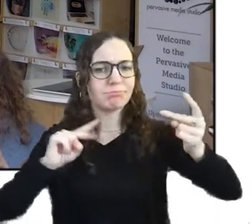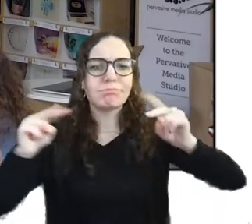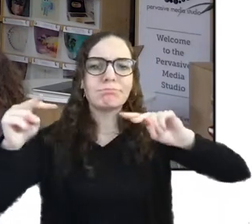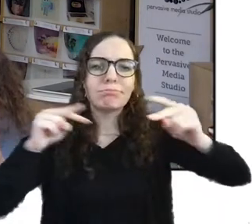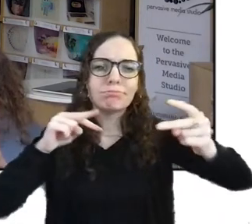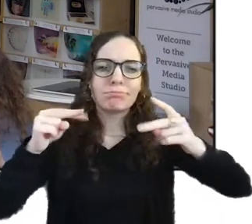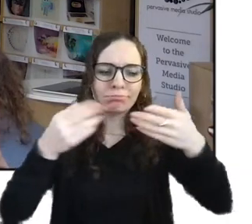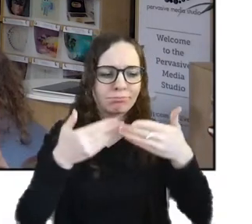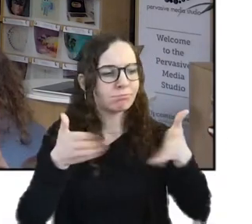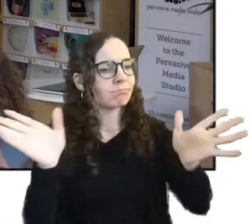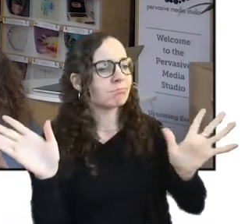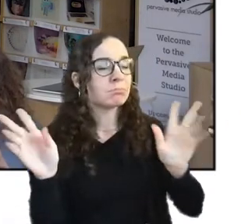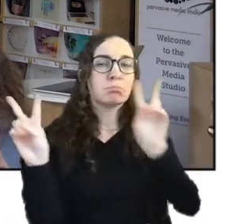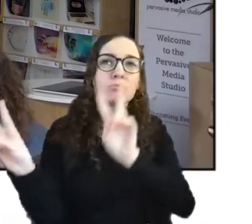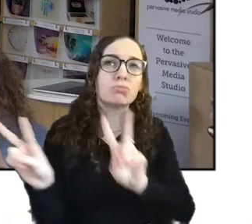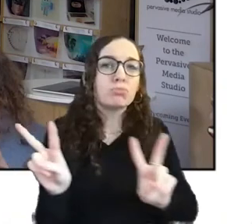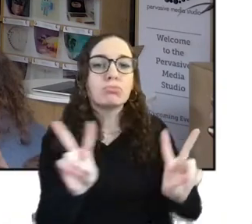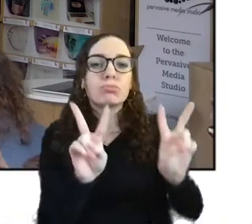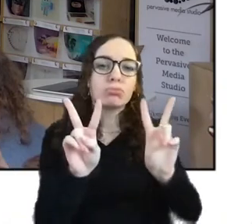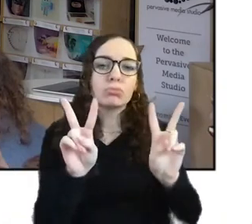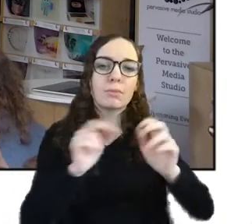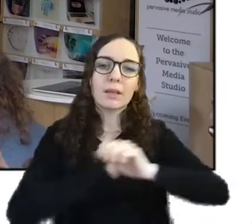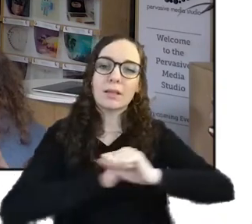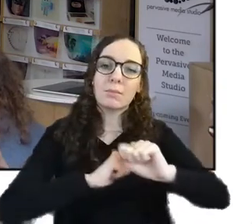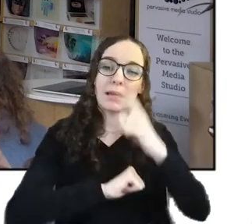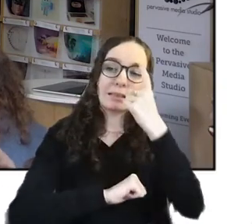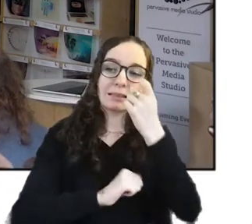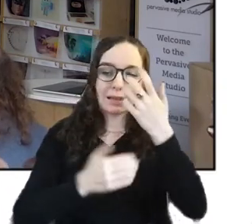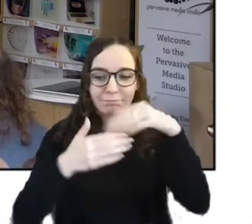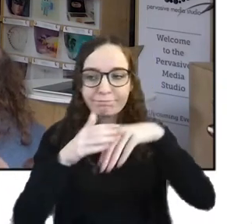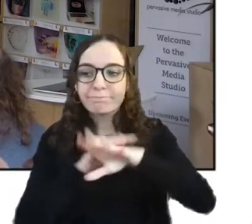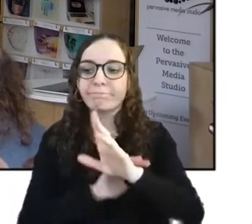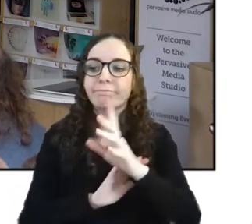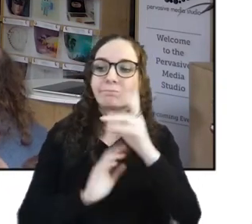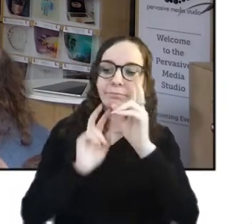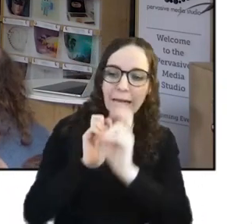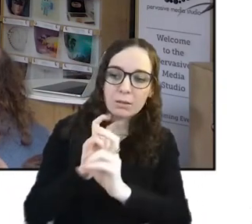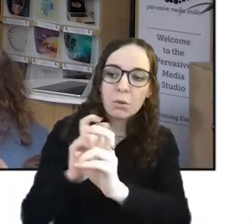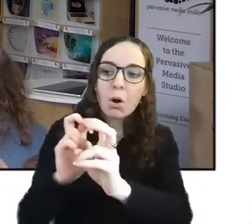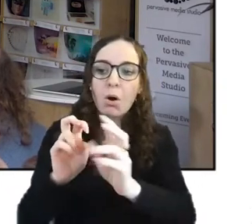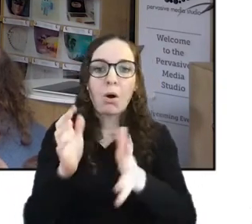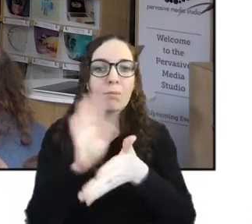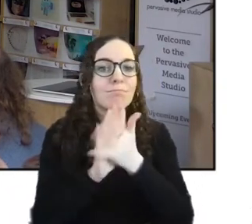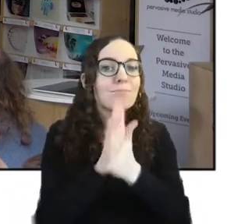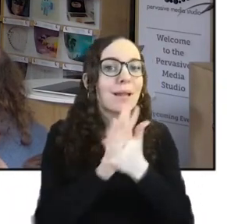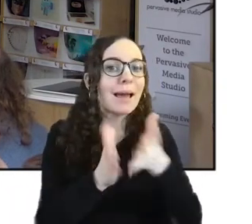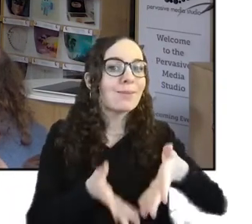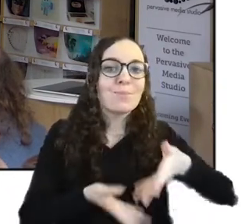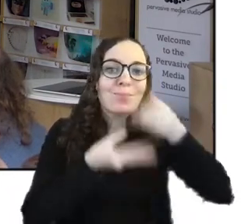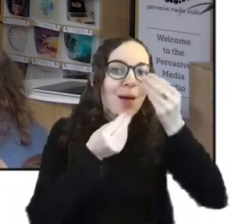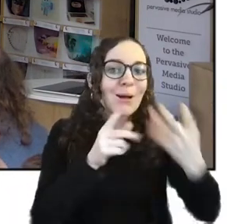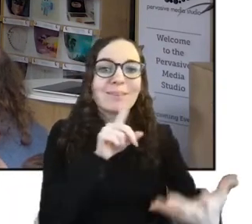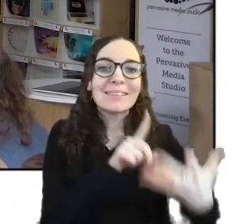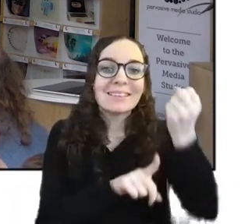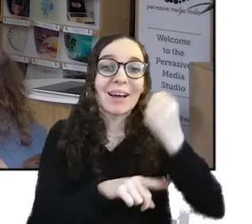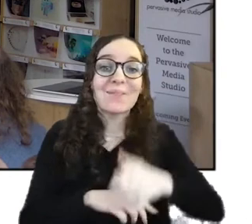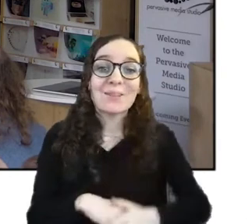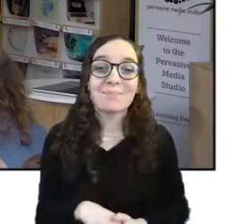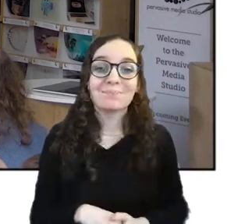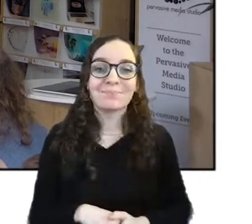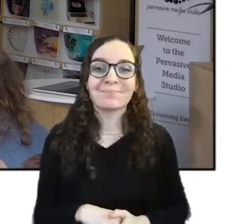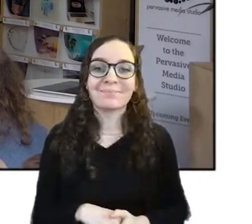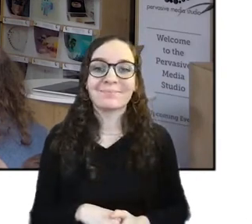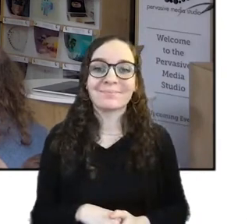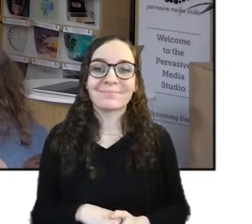spaces for you to explore play learn and discover which leads me to introduce the